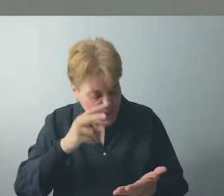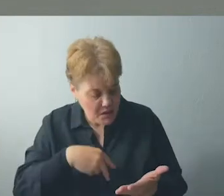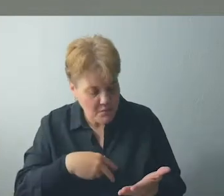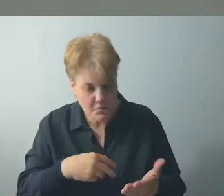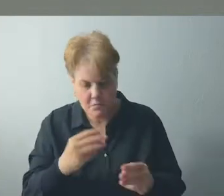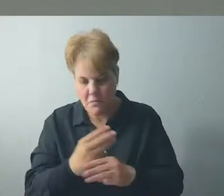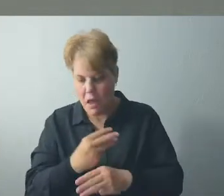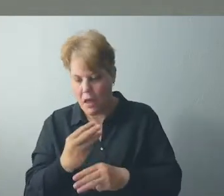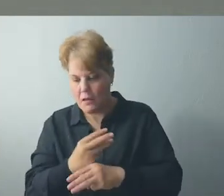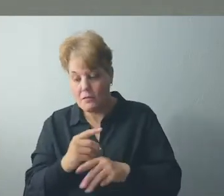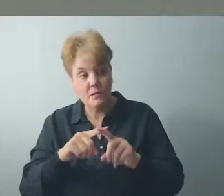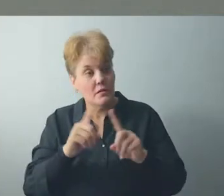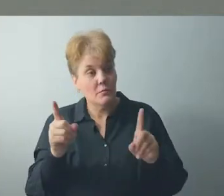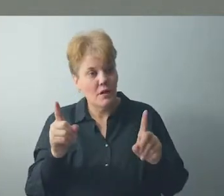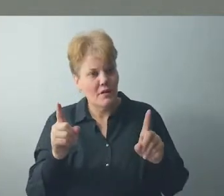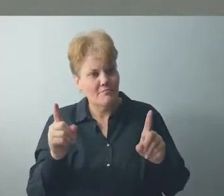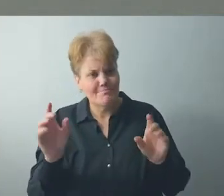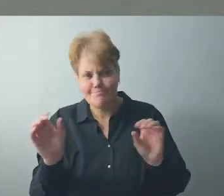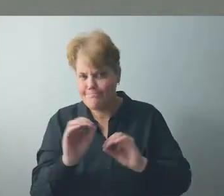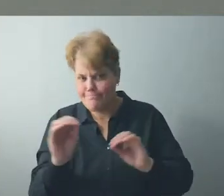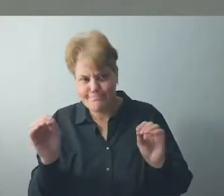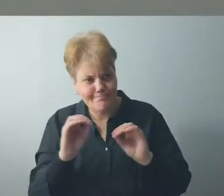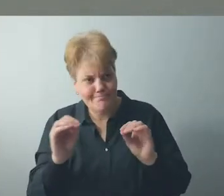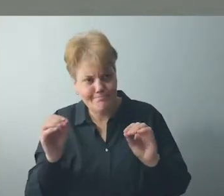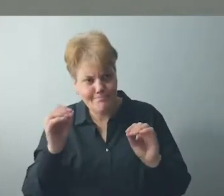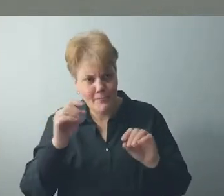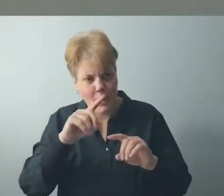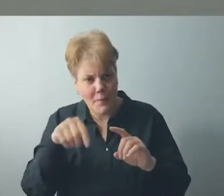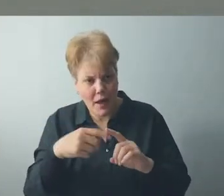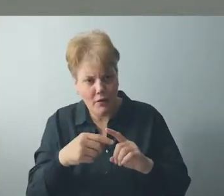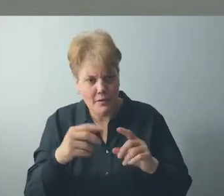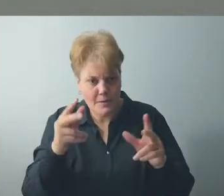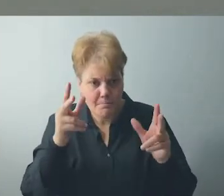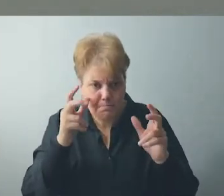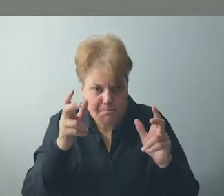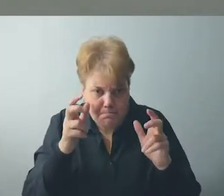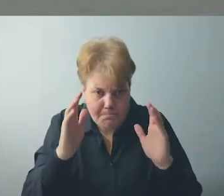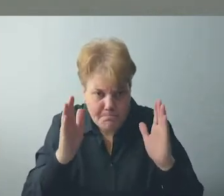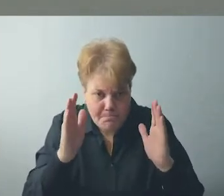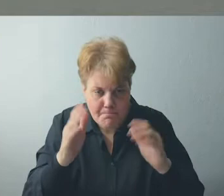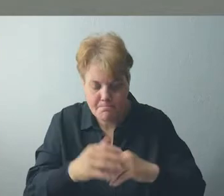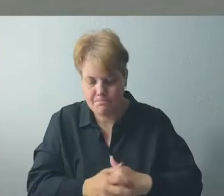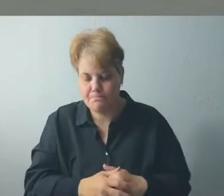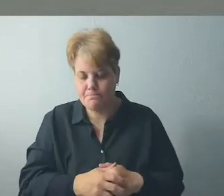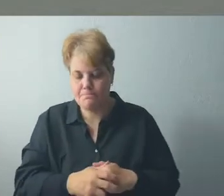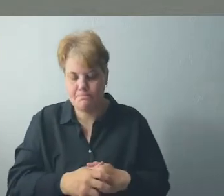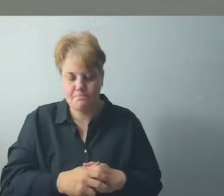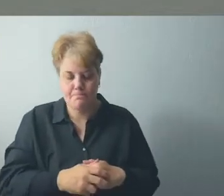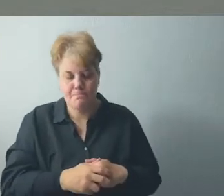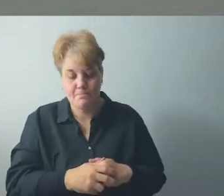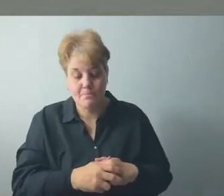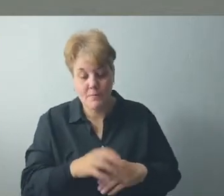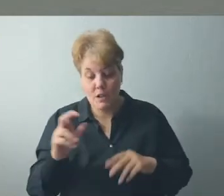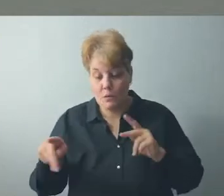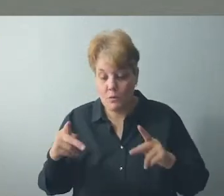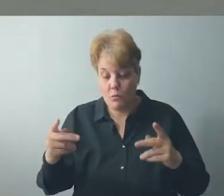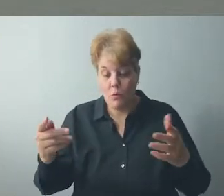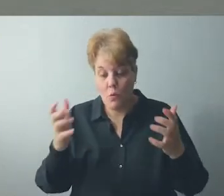don't learn how to listen very well. And so people are not skillful in this area at all. However,